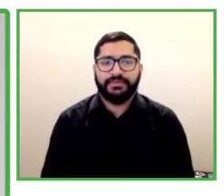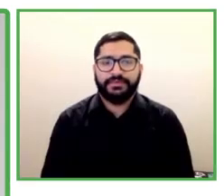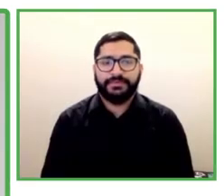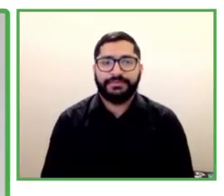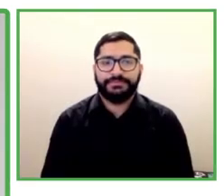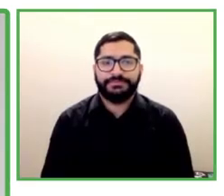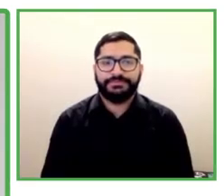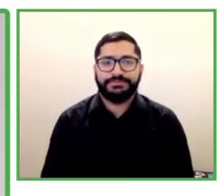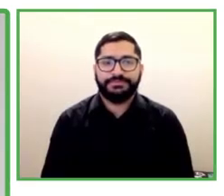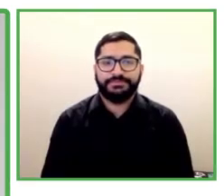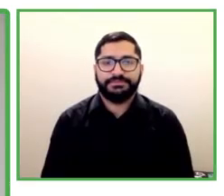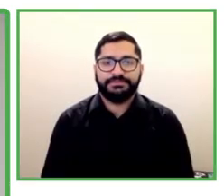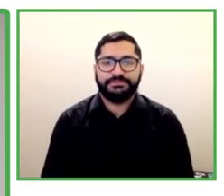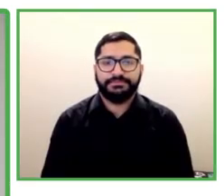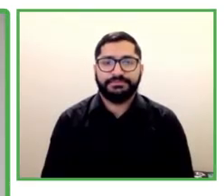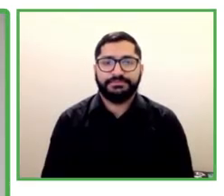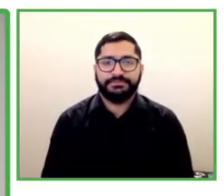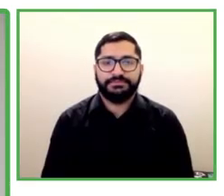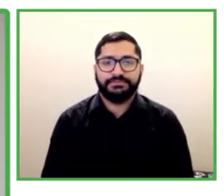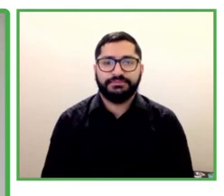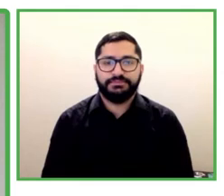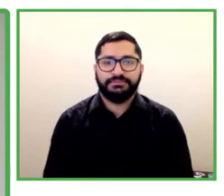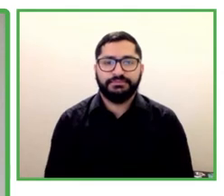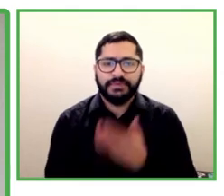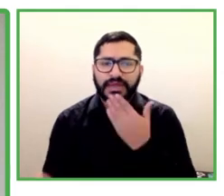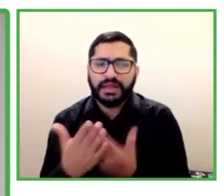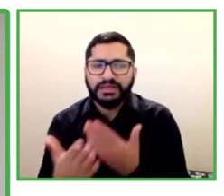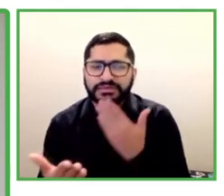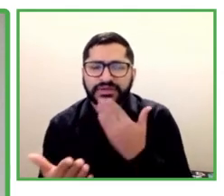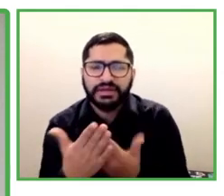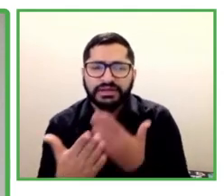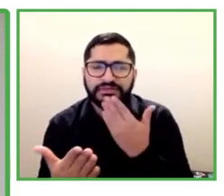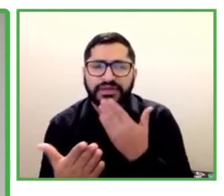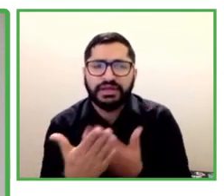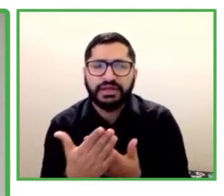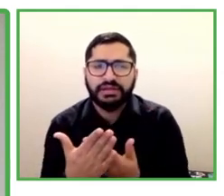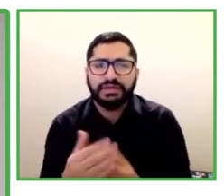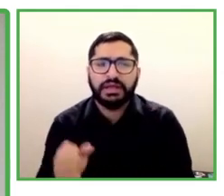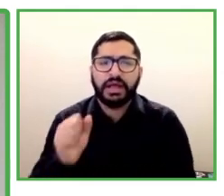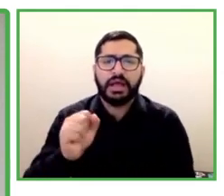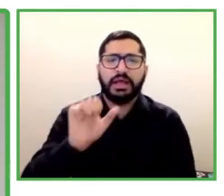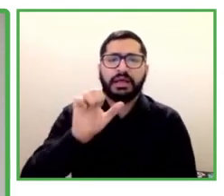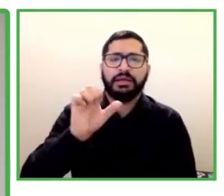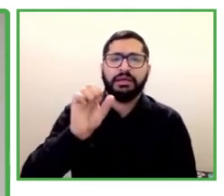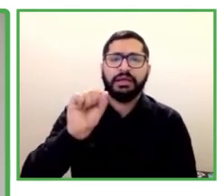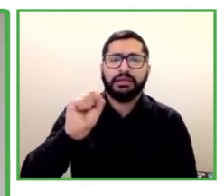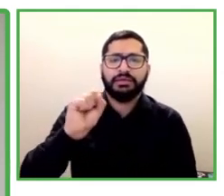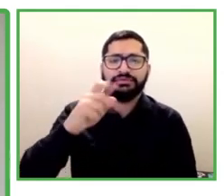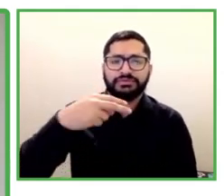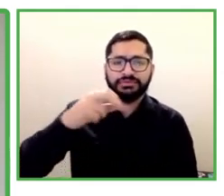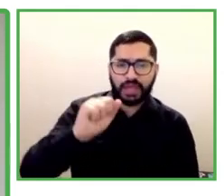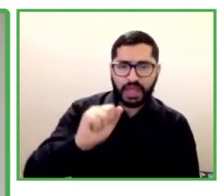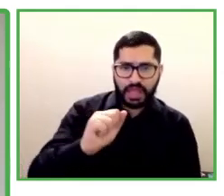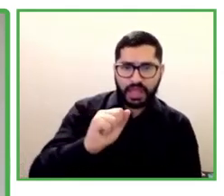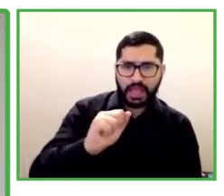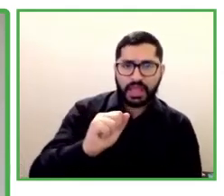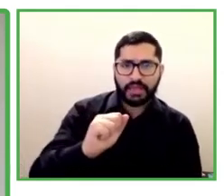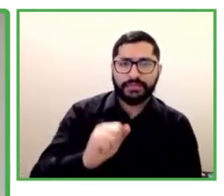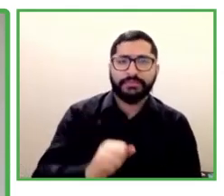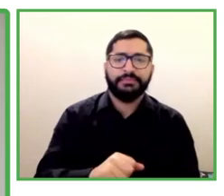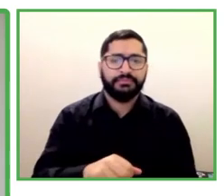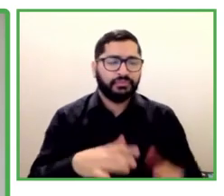Thank you very much, Ayesha. It's very impressive to see how you managed to turn around